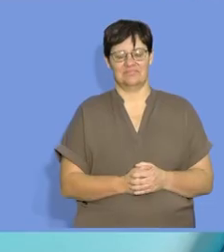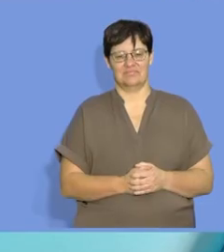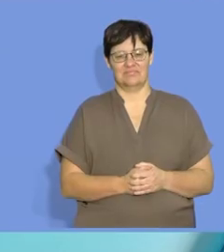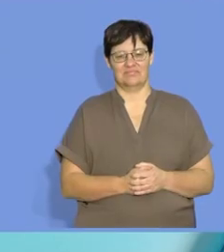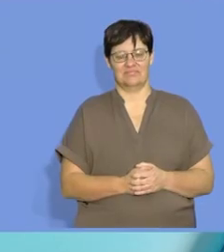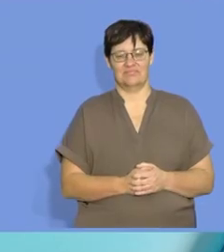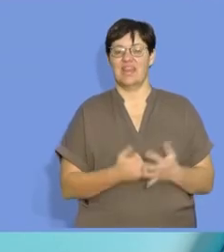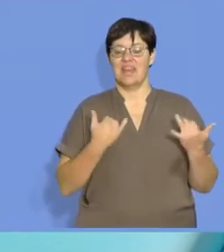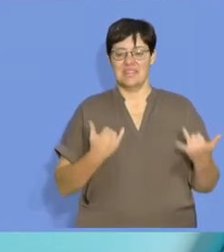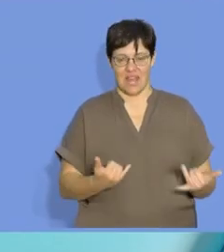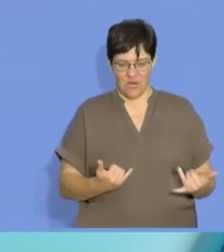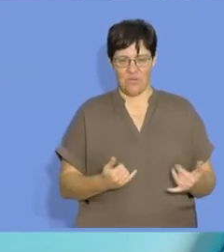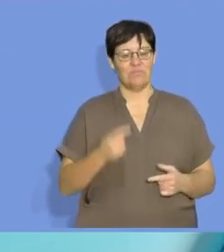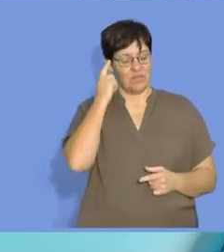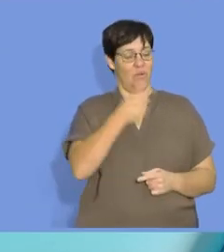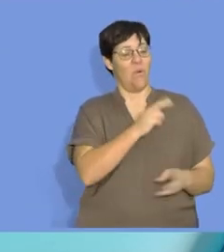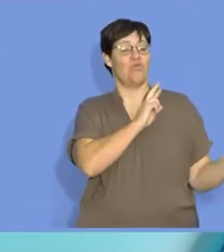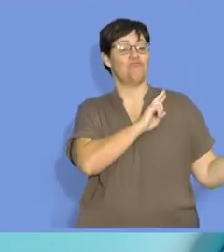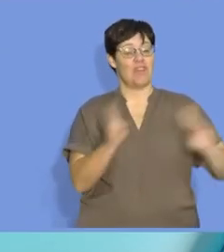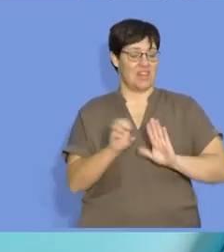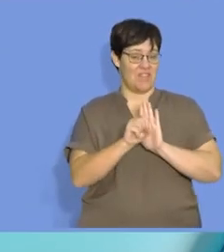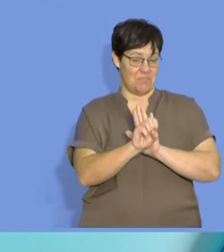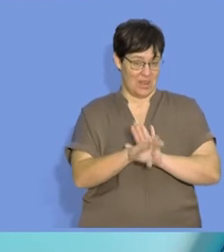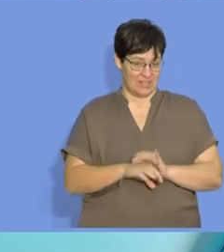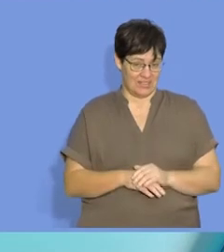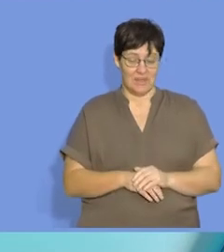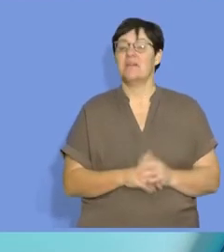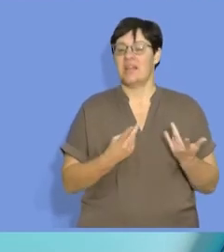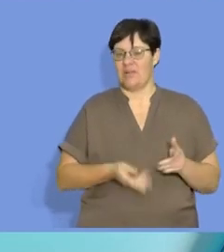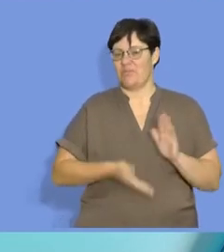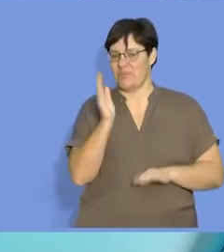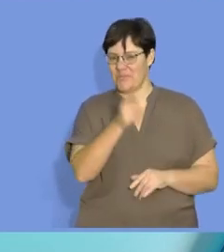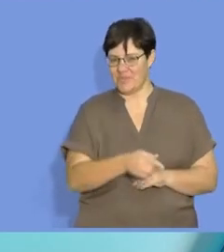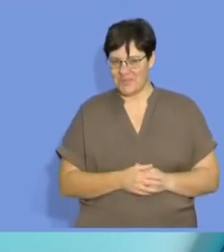And now, I think we're all ready for an ad break. Let's go for it.